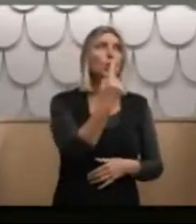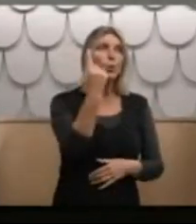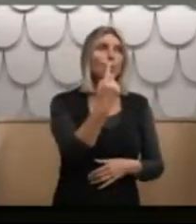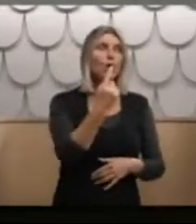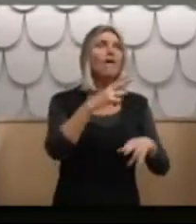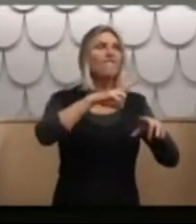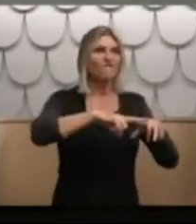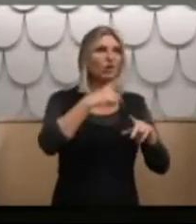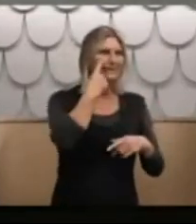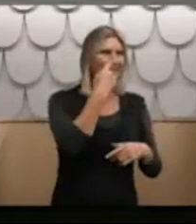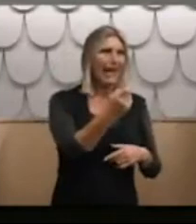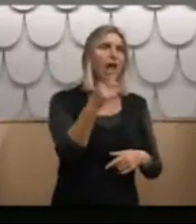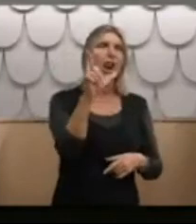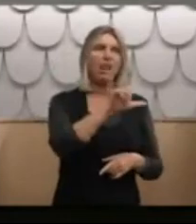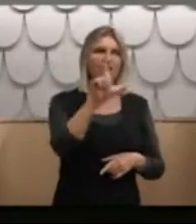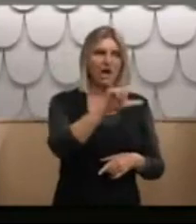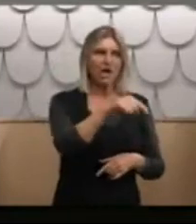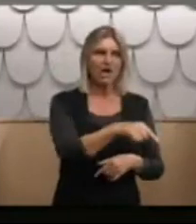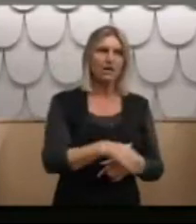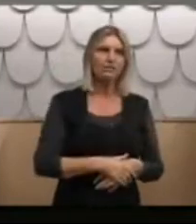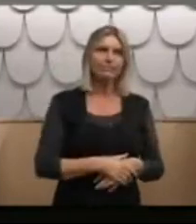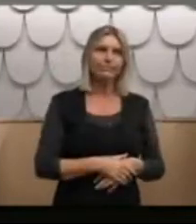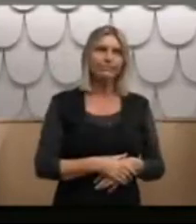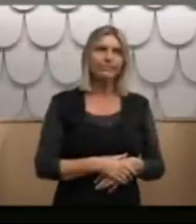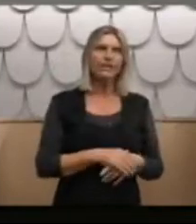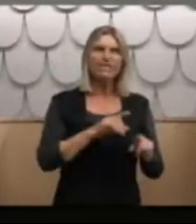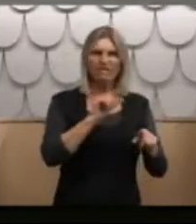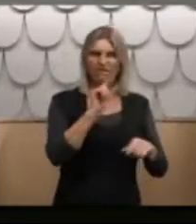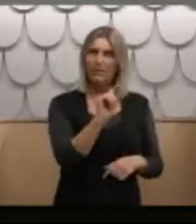didn't last very long before they asked for me to be removed.